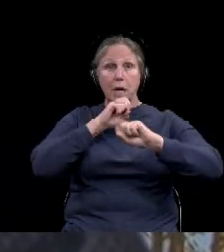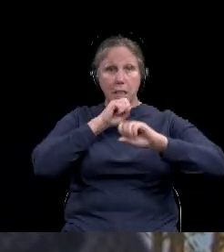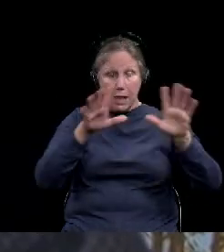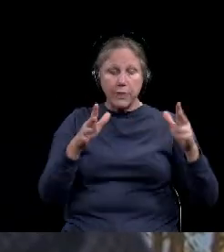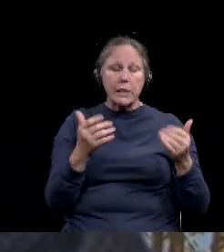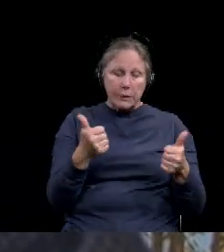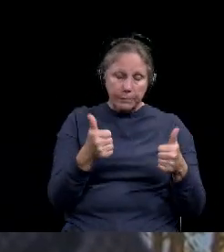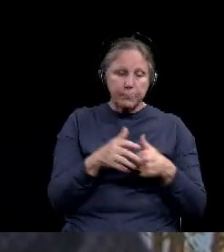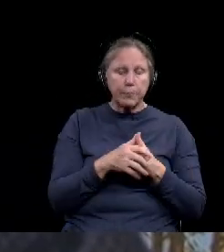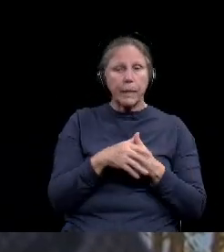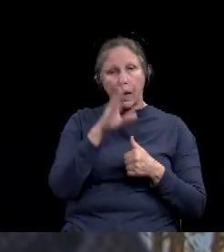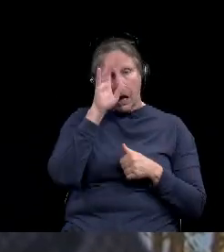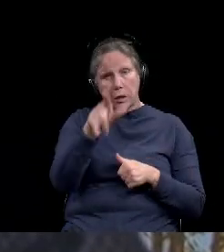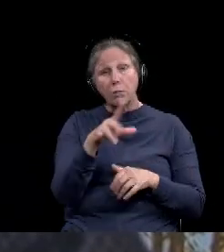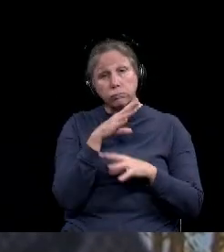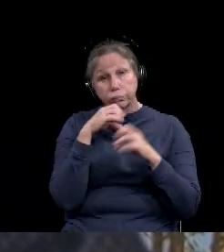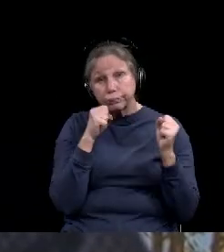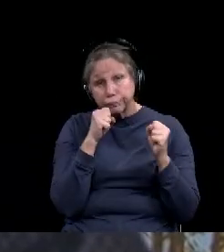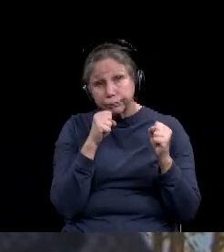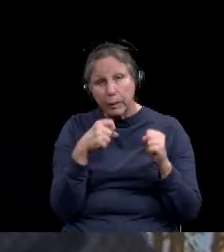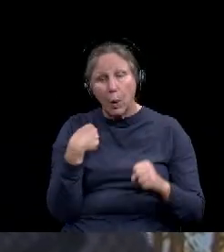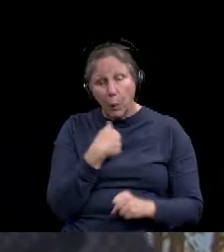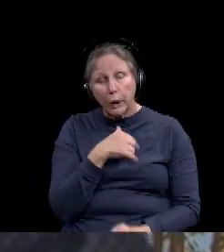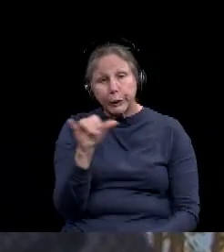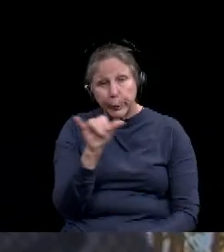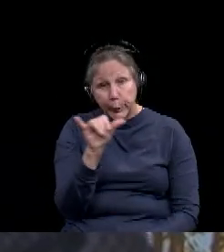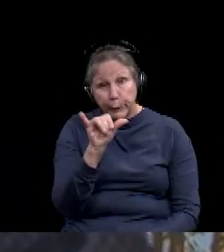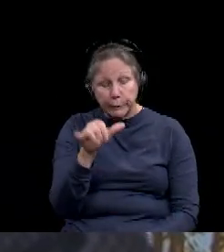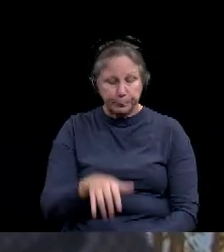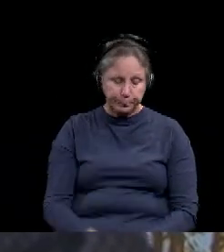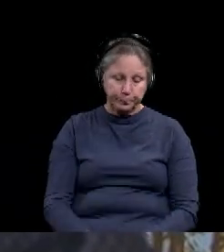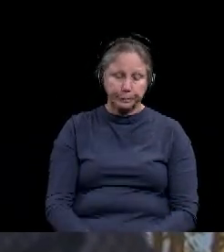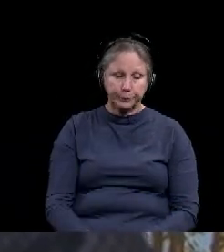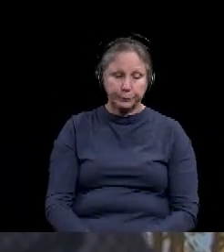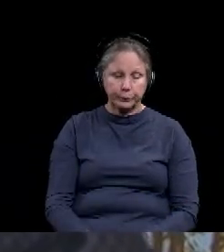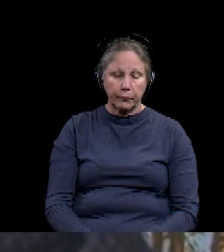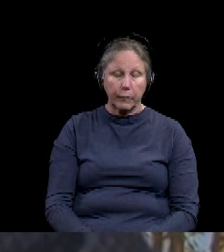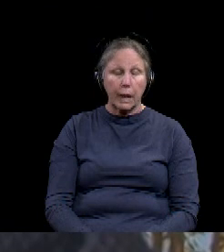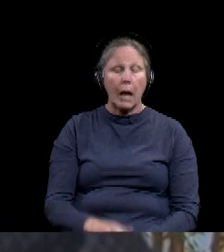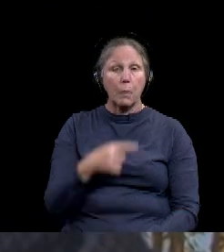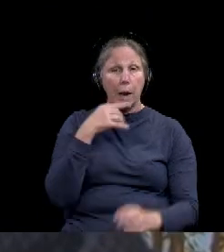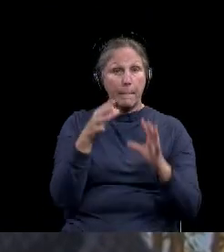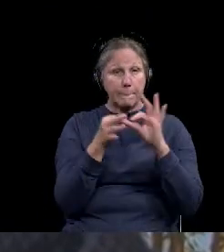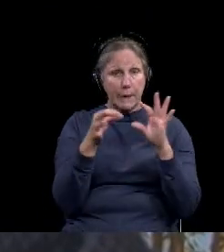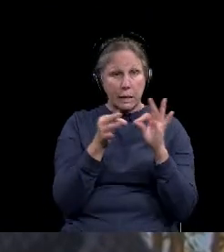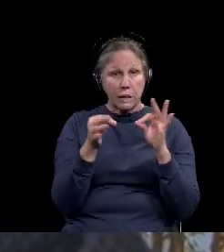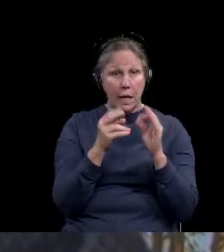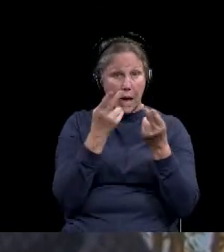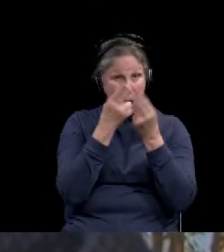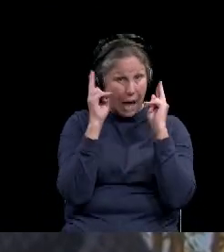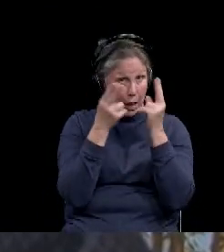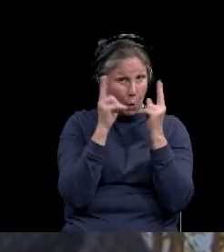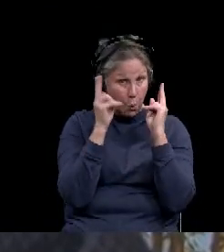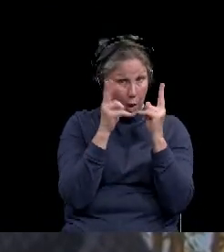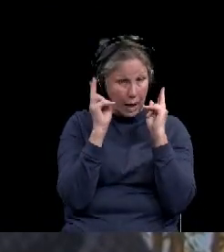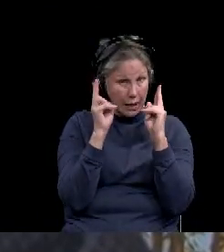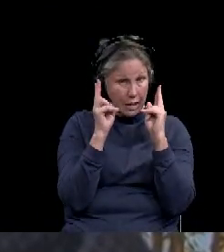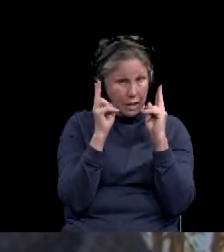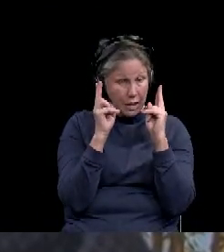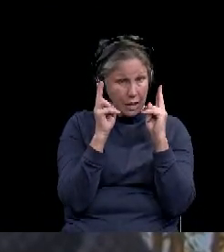I know you're tired of this. We all are. Um, I want to mention that we've got Halloween Dia